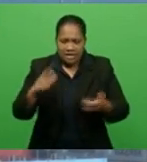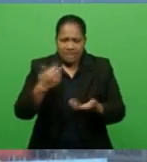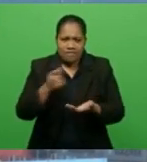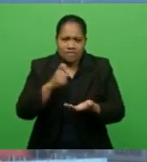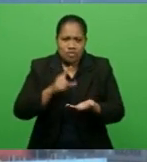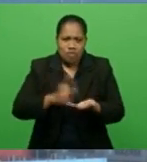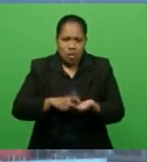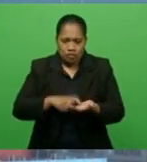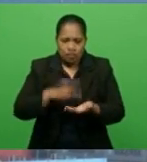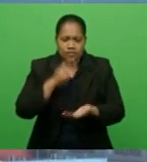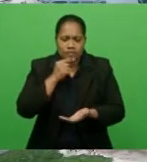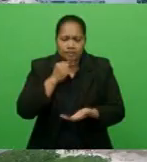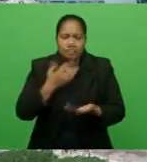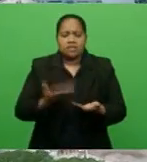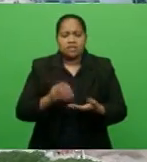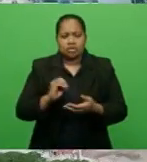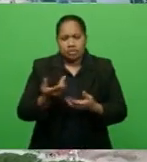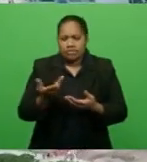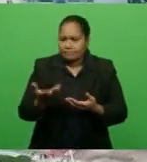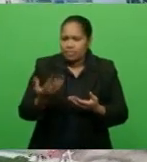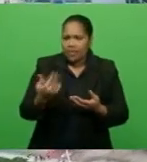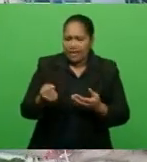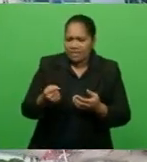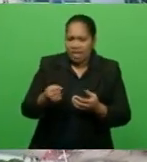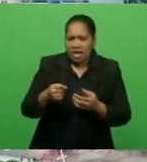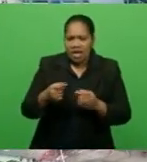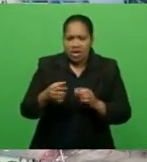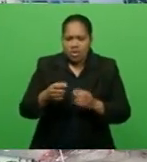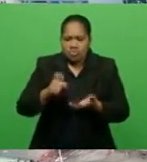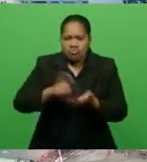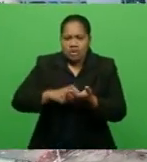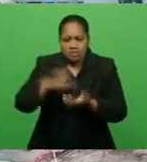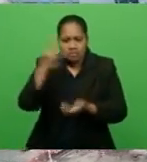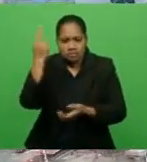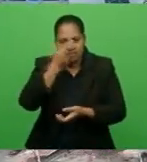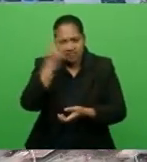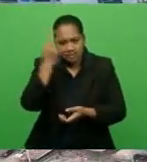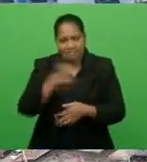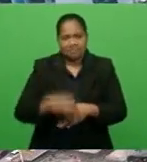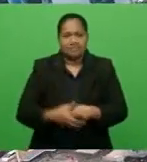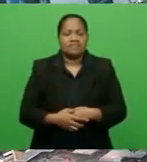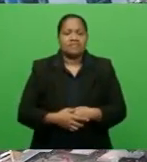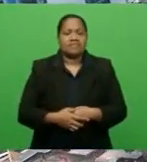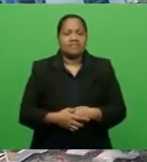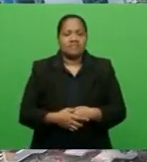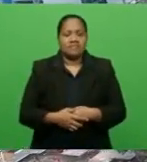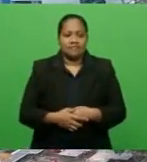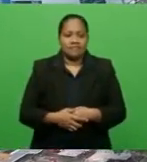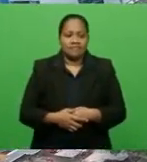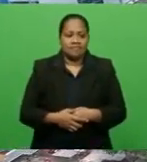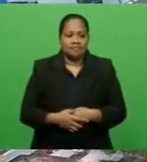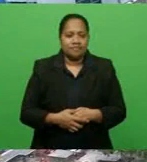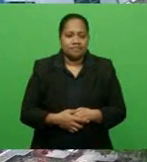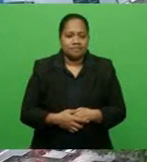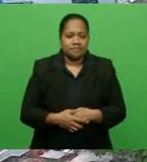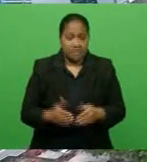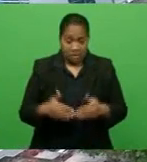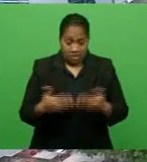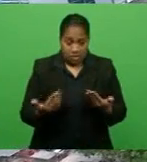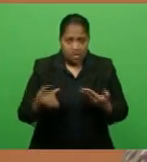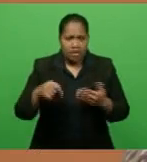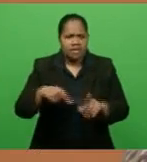consider is the associated credit risk. In the current environment, the credit risk has